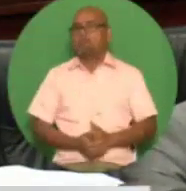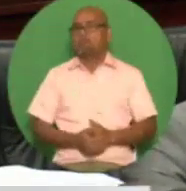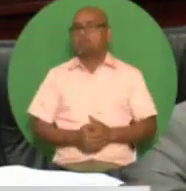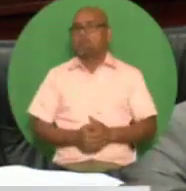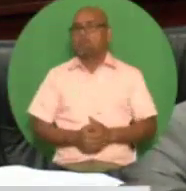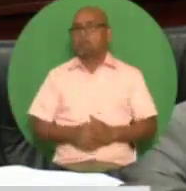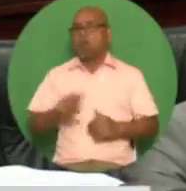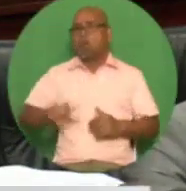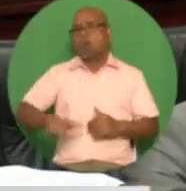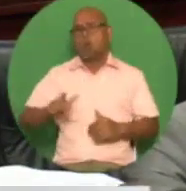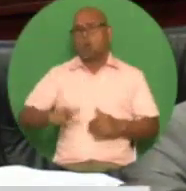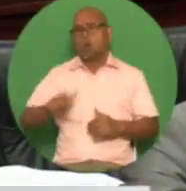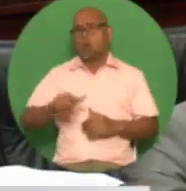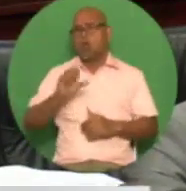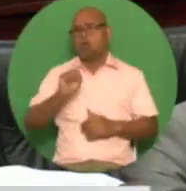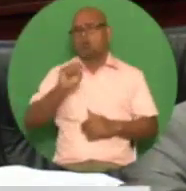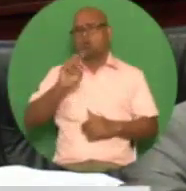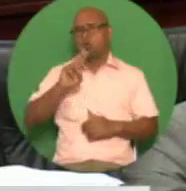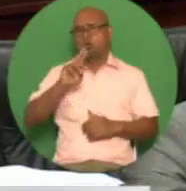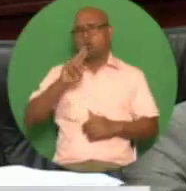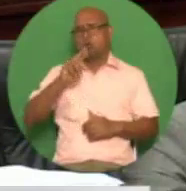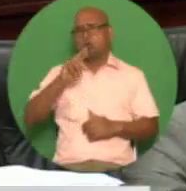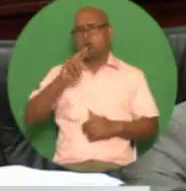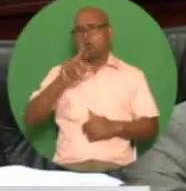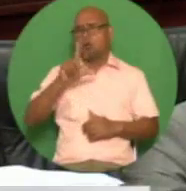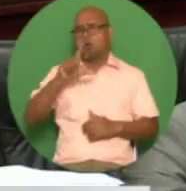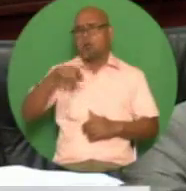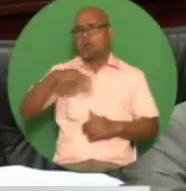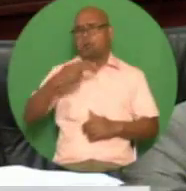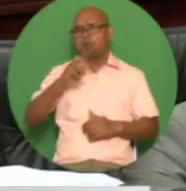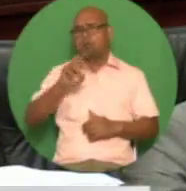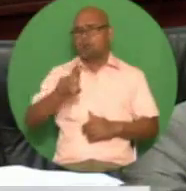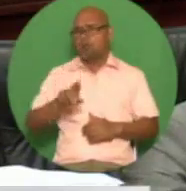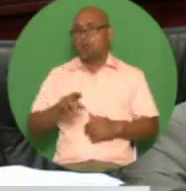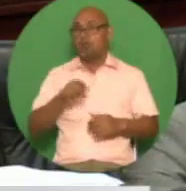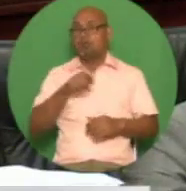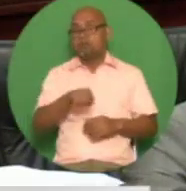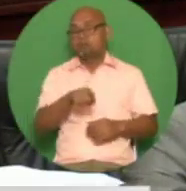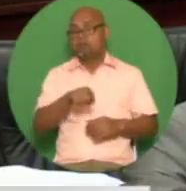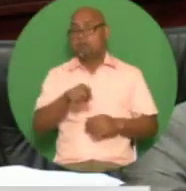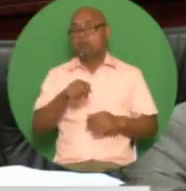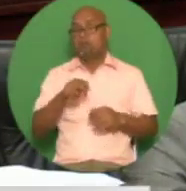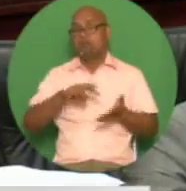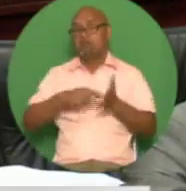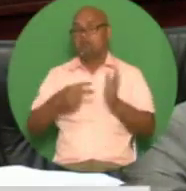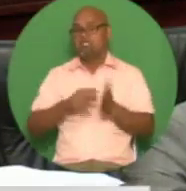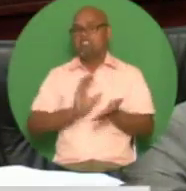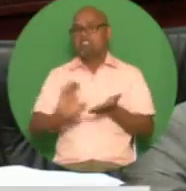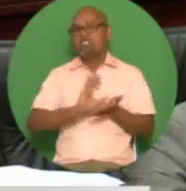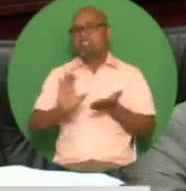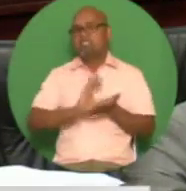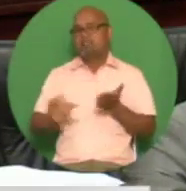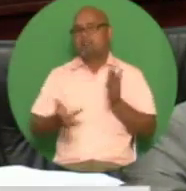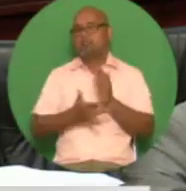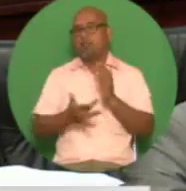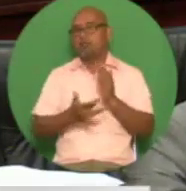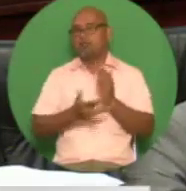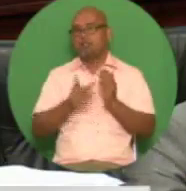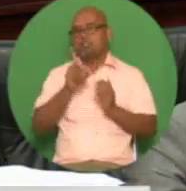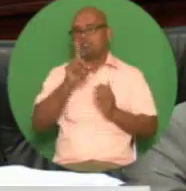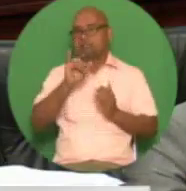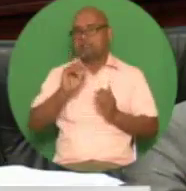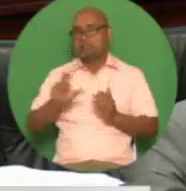content indeed ultra low sulfur diesel fuel enables the use of cleaner technology diesel engines and